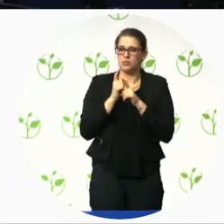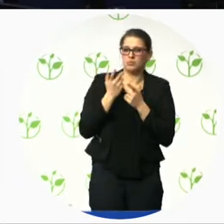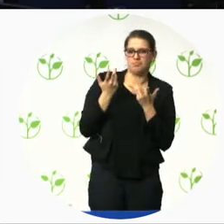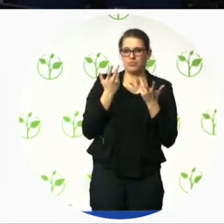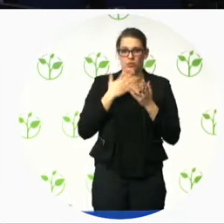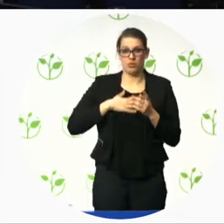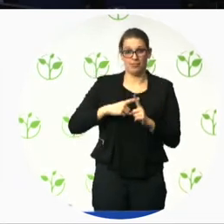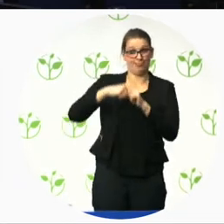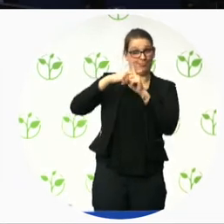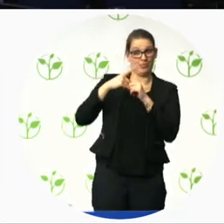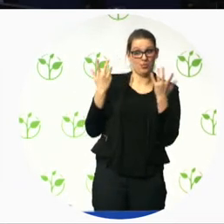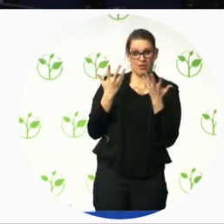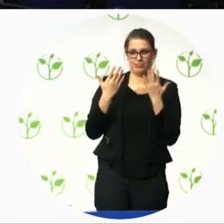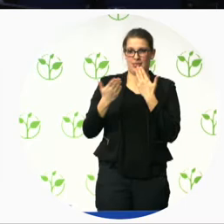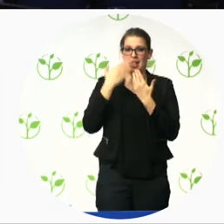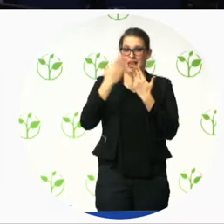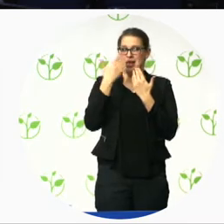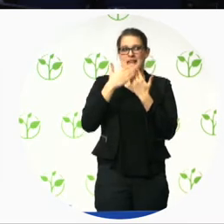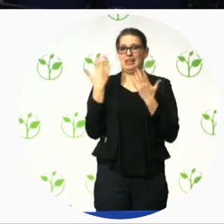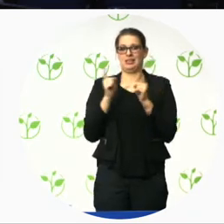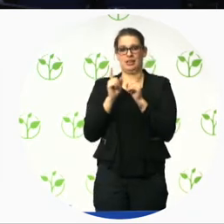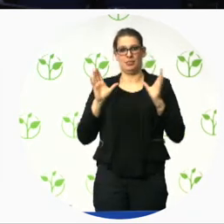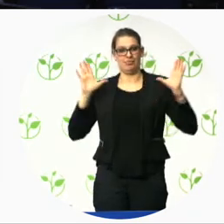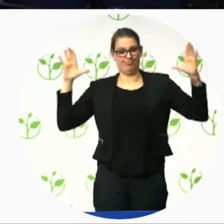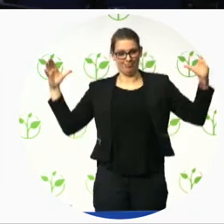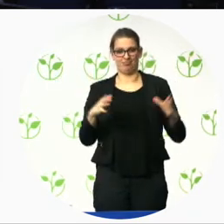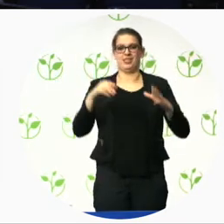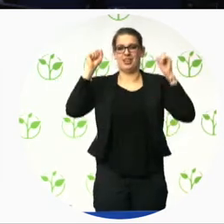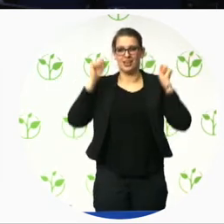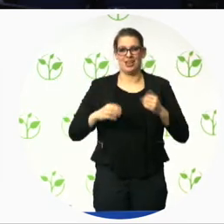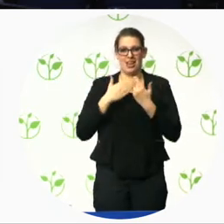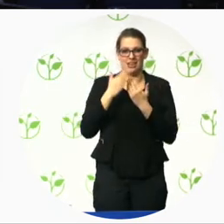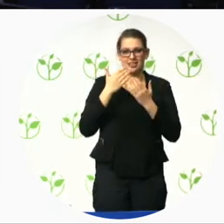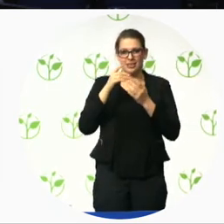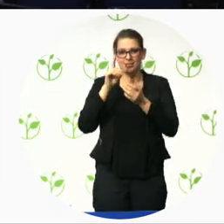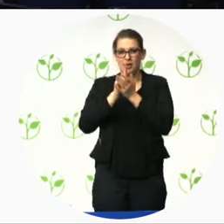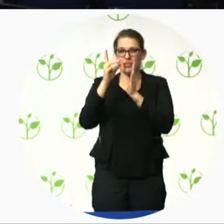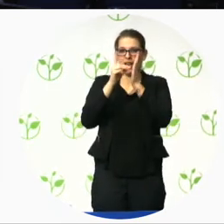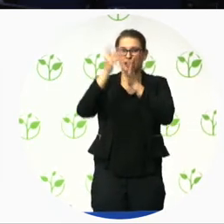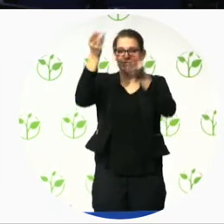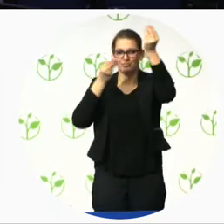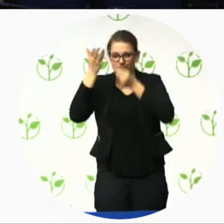accessibility legislations as opposed to single fragmented